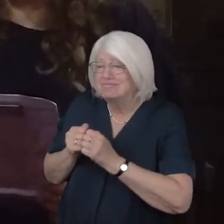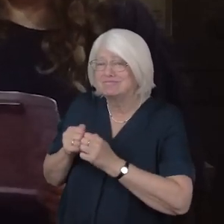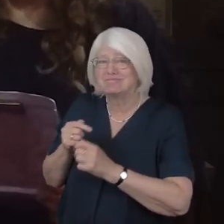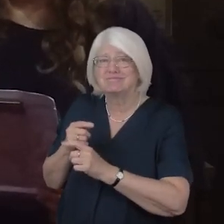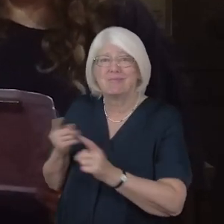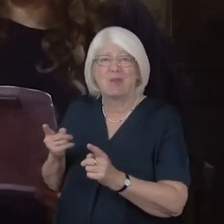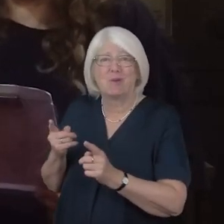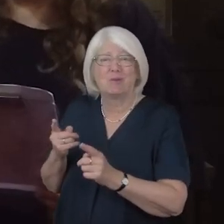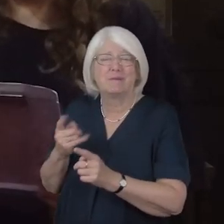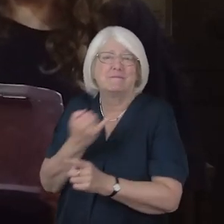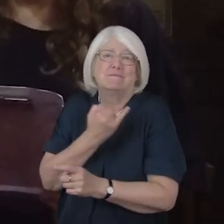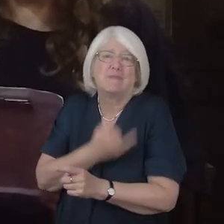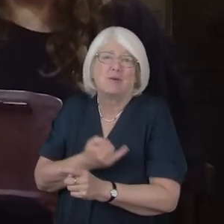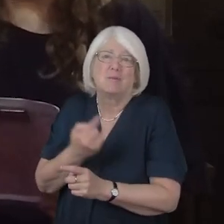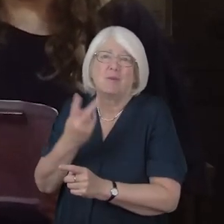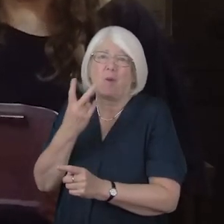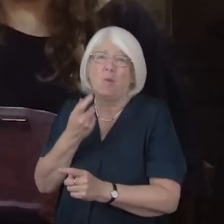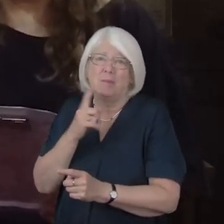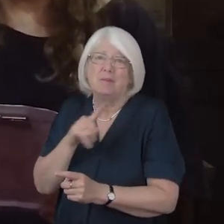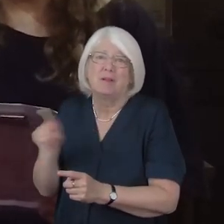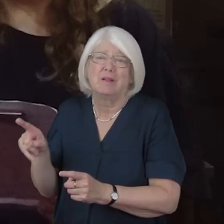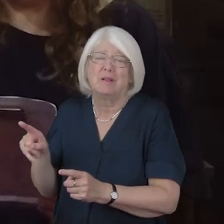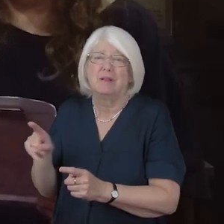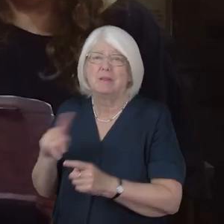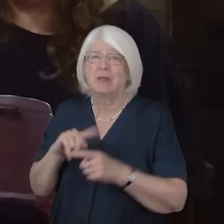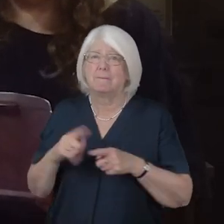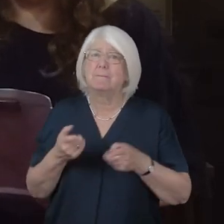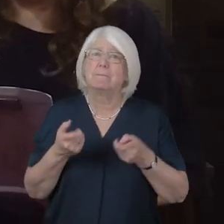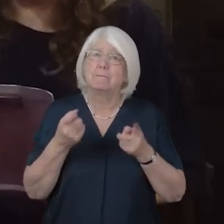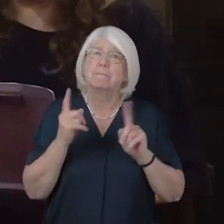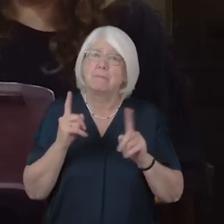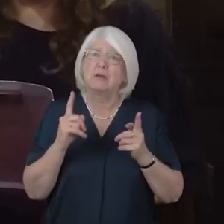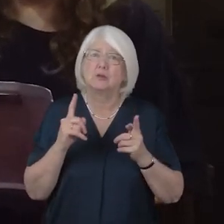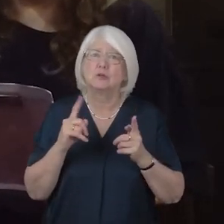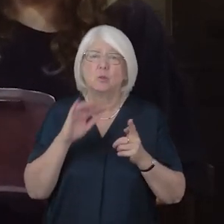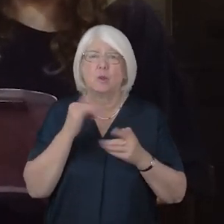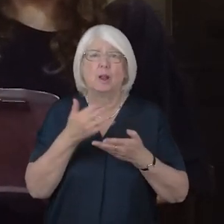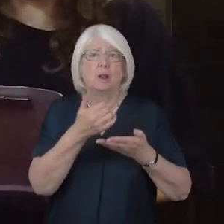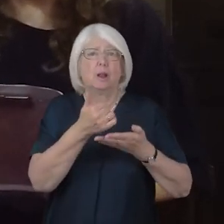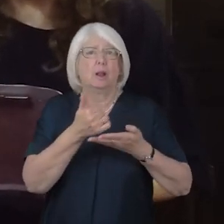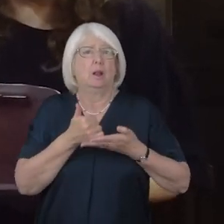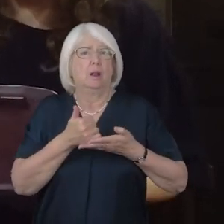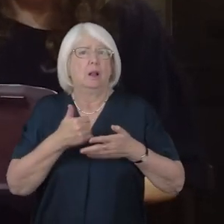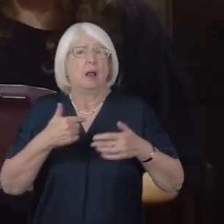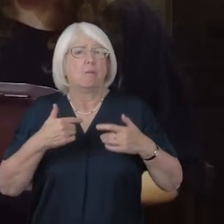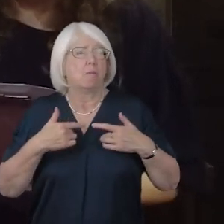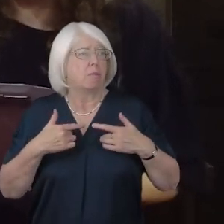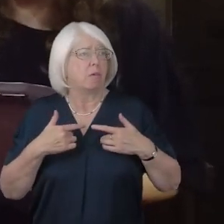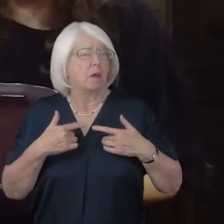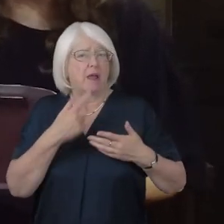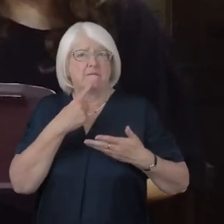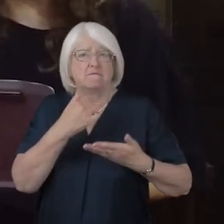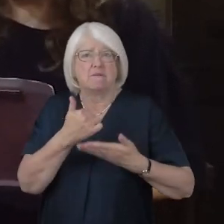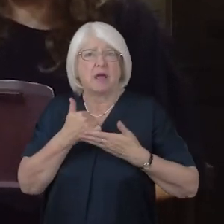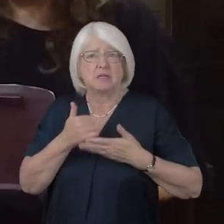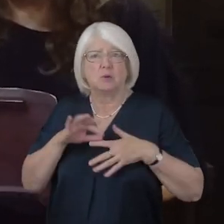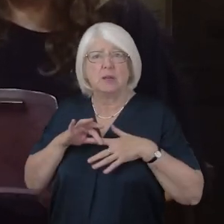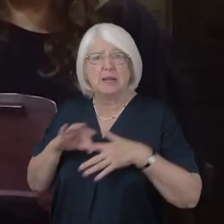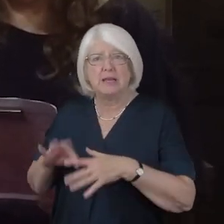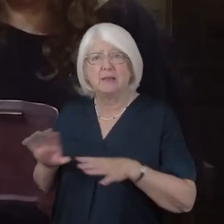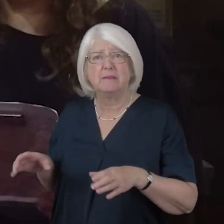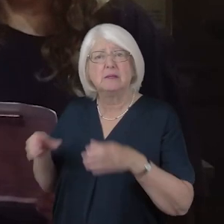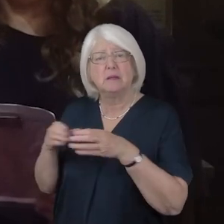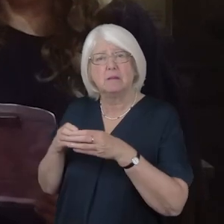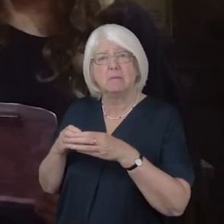managers may receive advice and help in leading their teens that care teams may be resilient